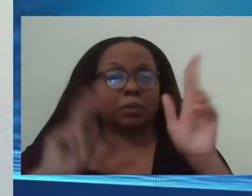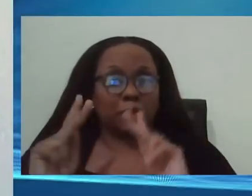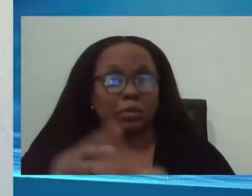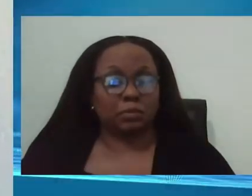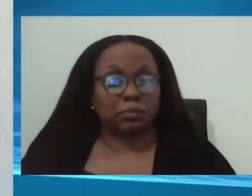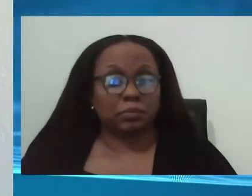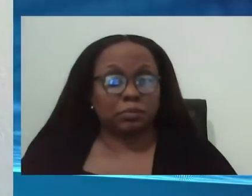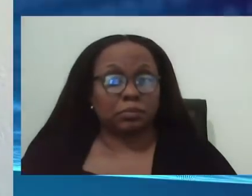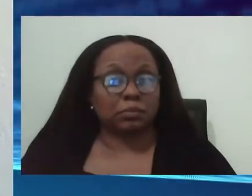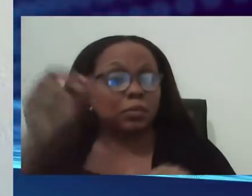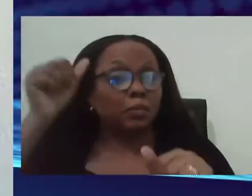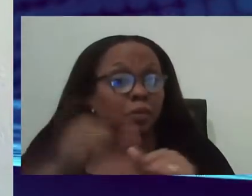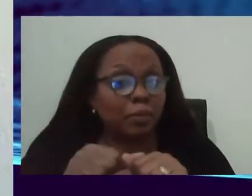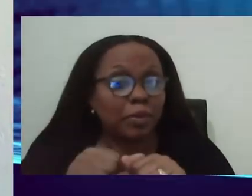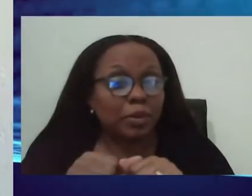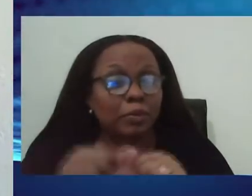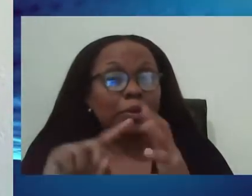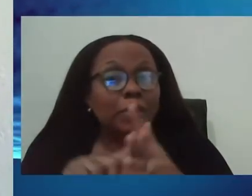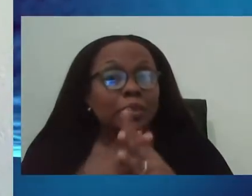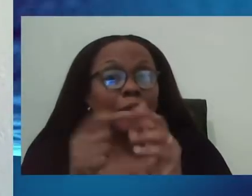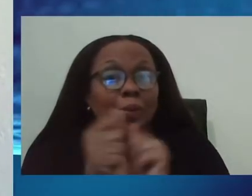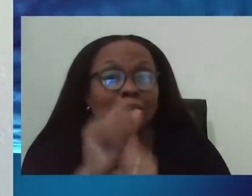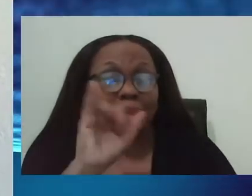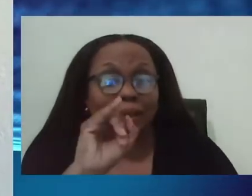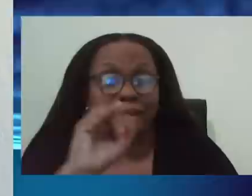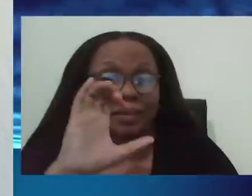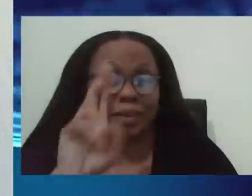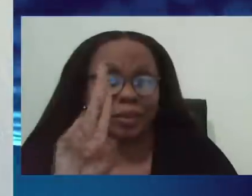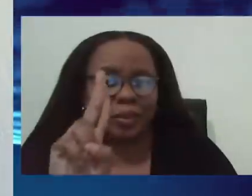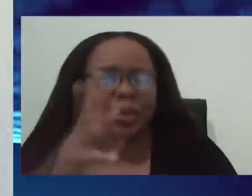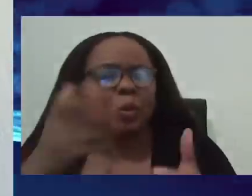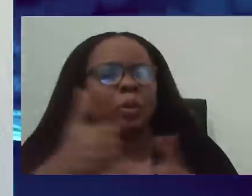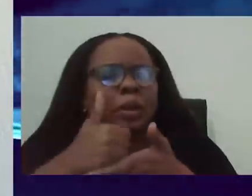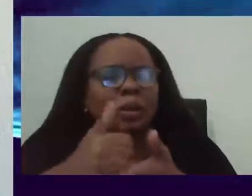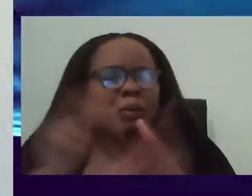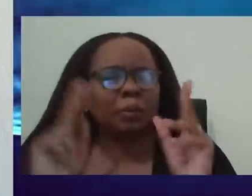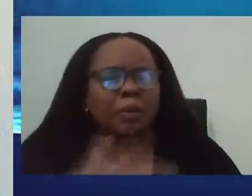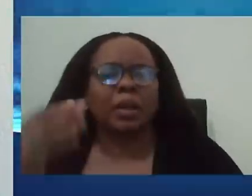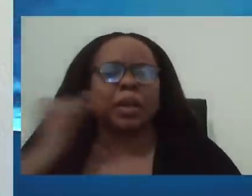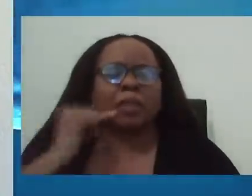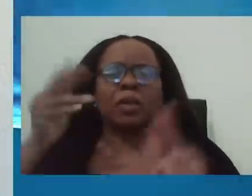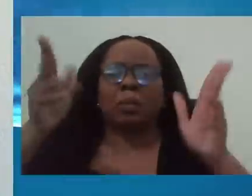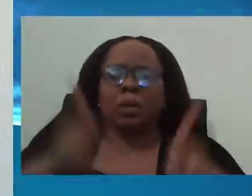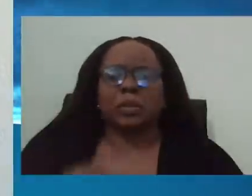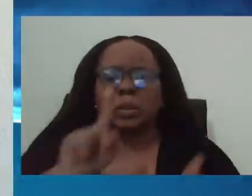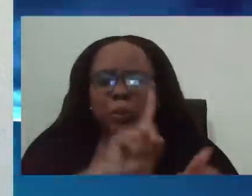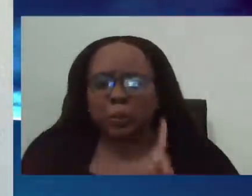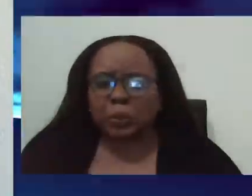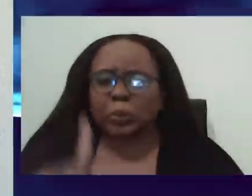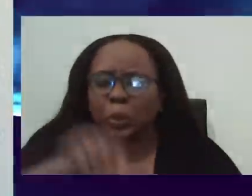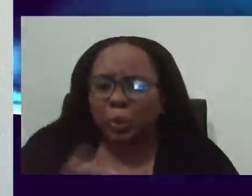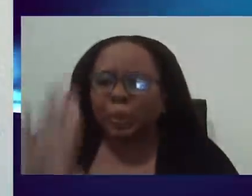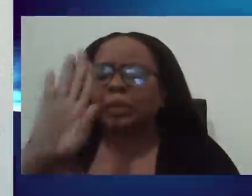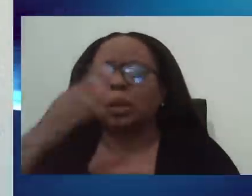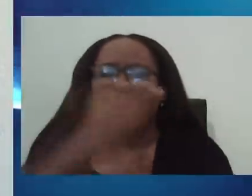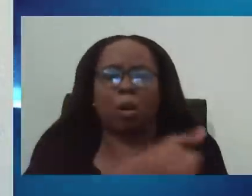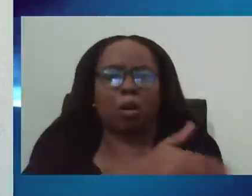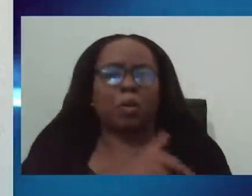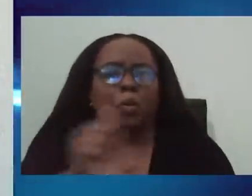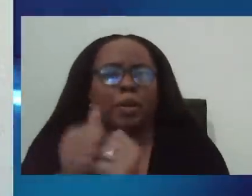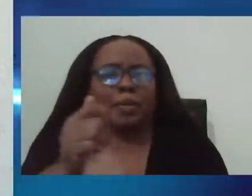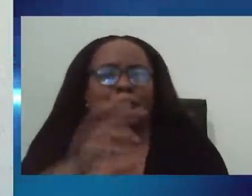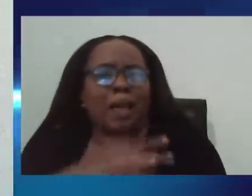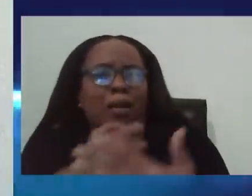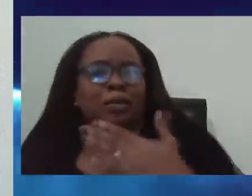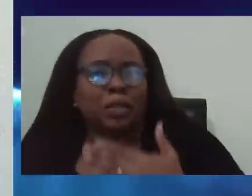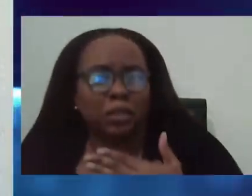and we have to make sure that we are protecting the vulnerable. When somebody comes into hospital with a heart attack, you don't want them to leave, um, the